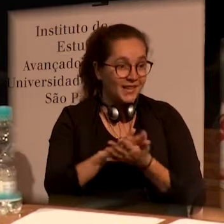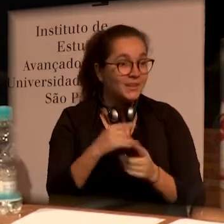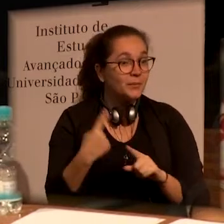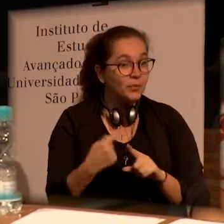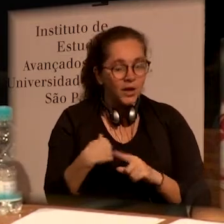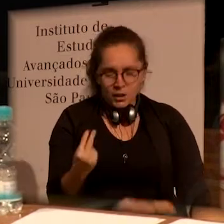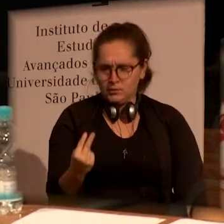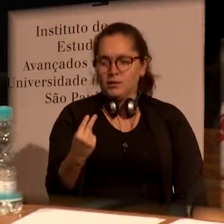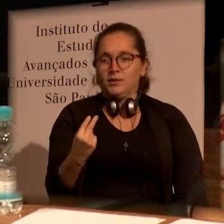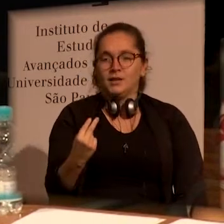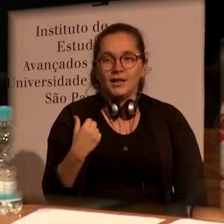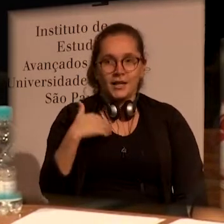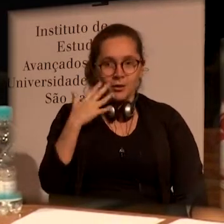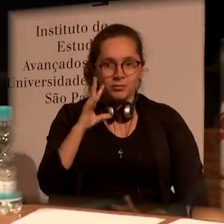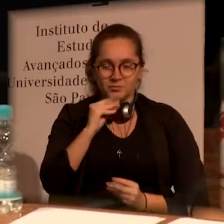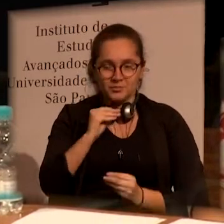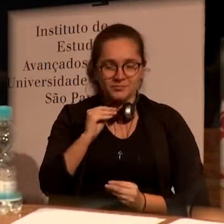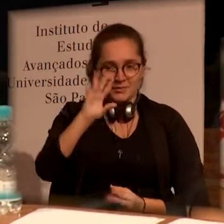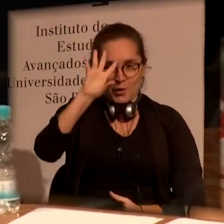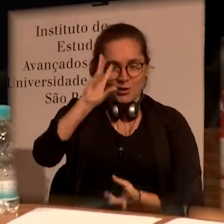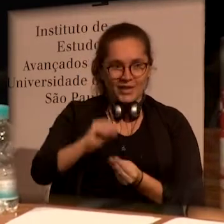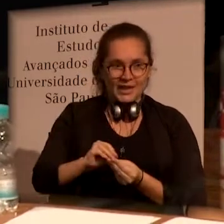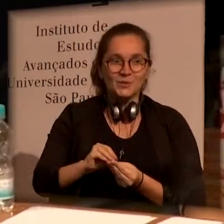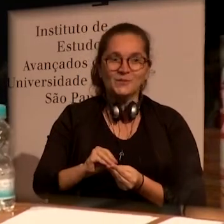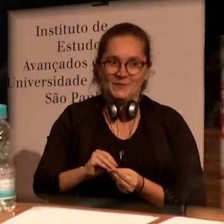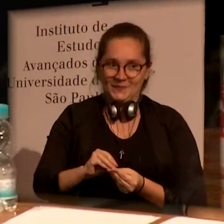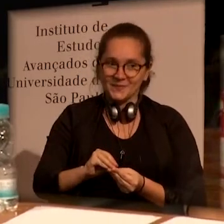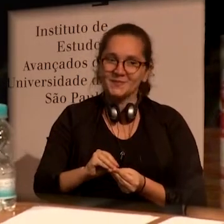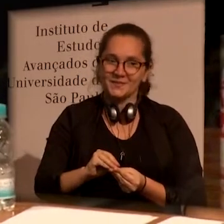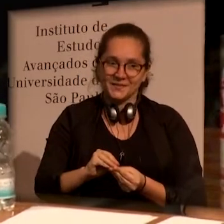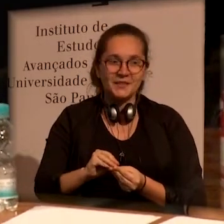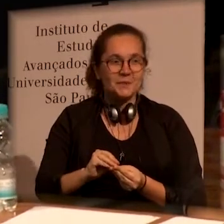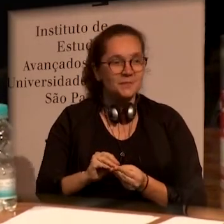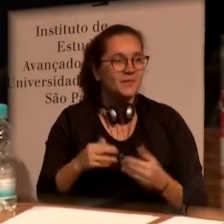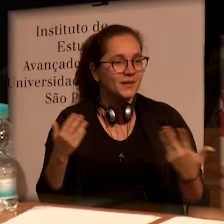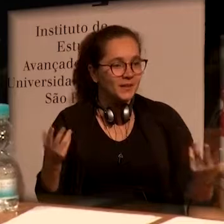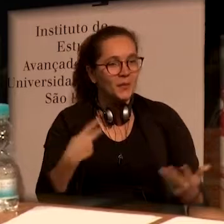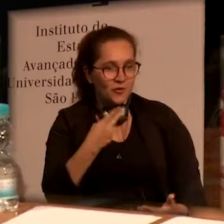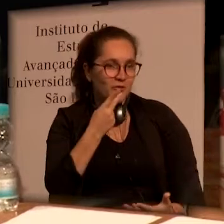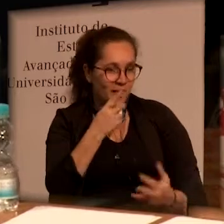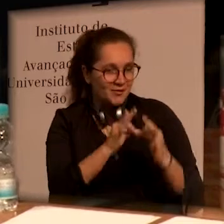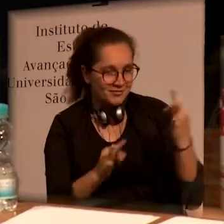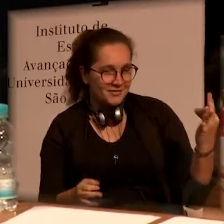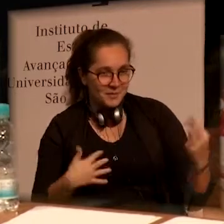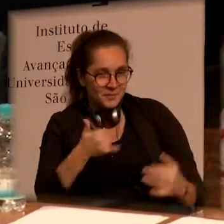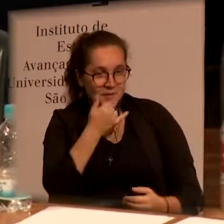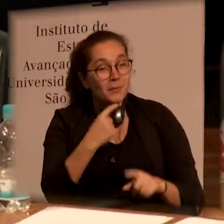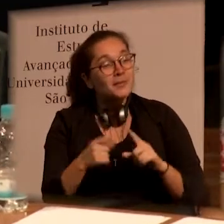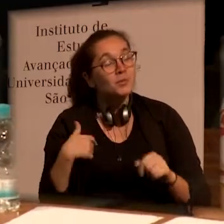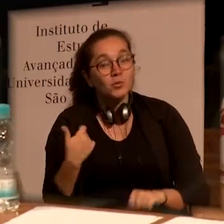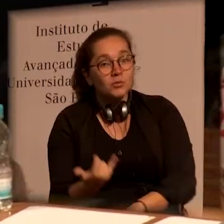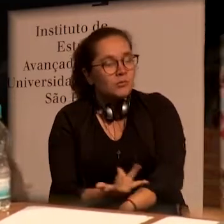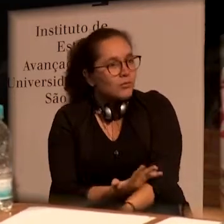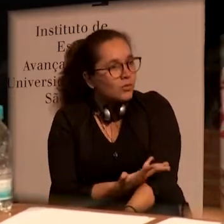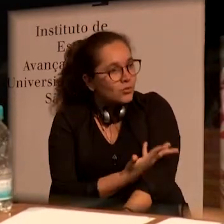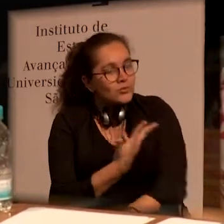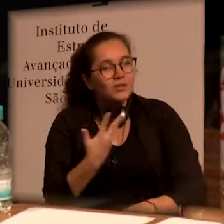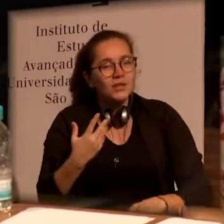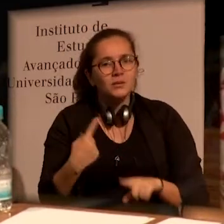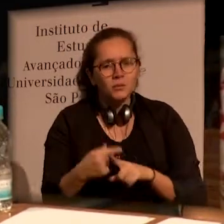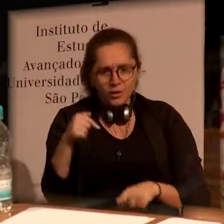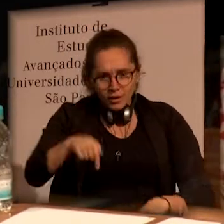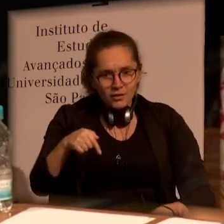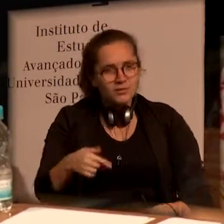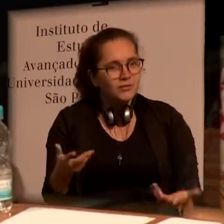And as I don't have my wife here, I usually don't, I'm not aware that I have to stop. And I'm